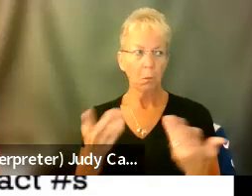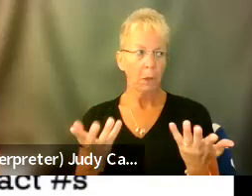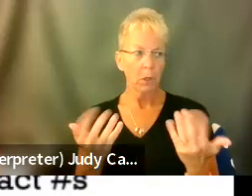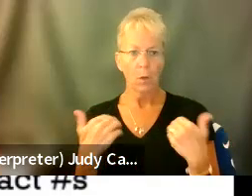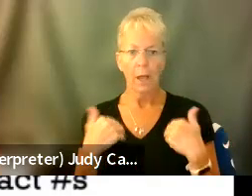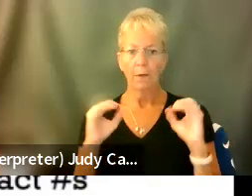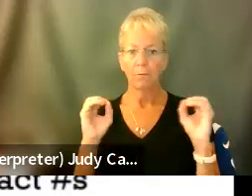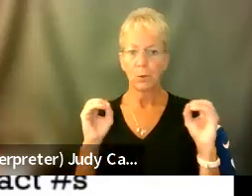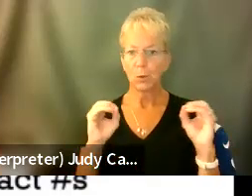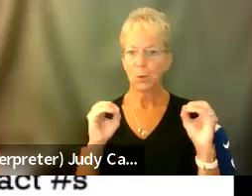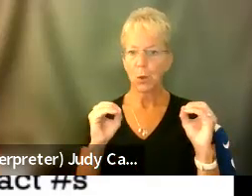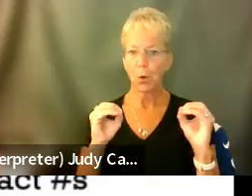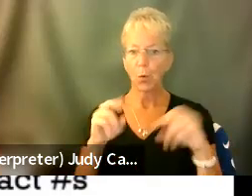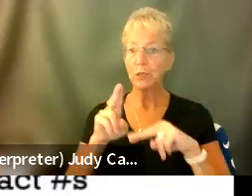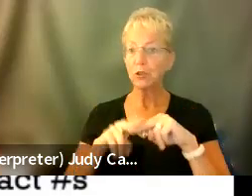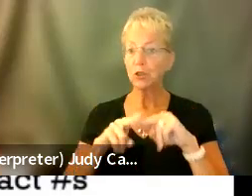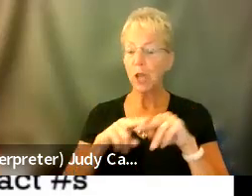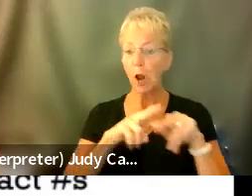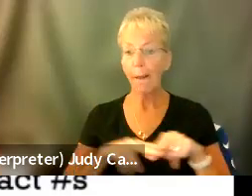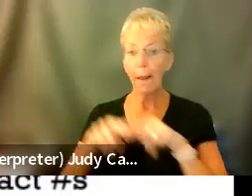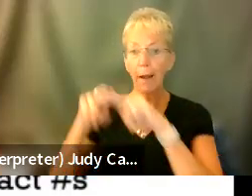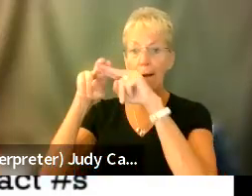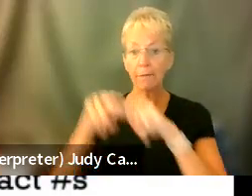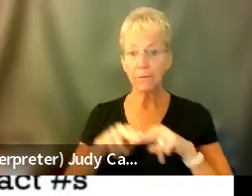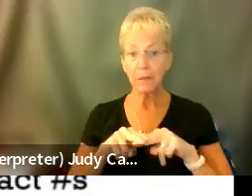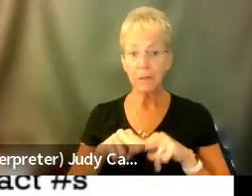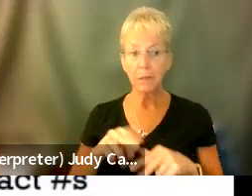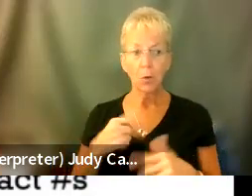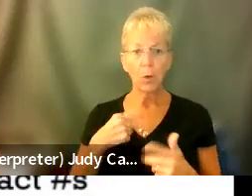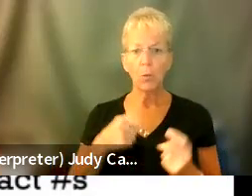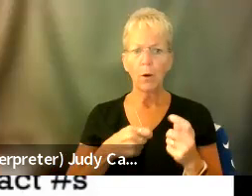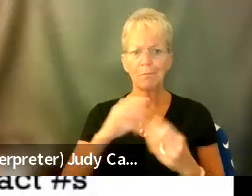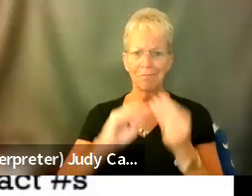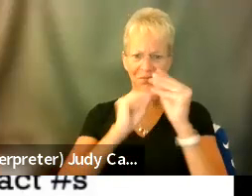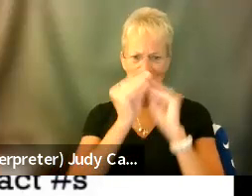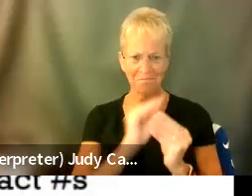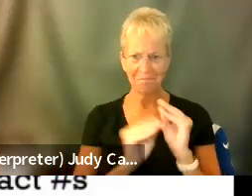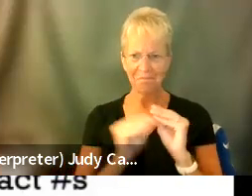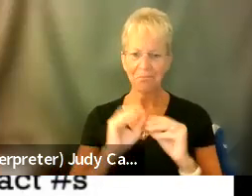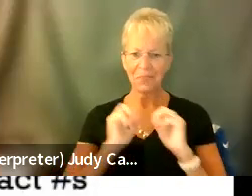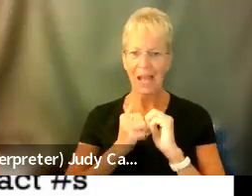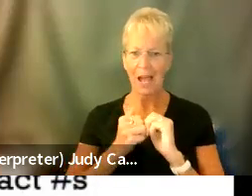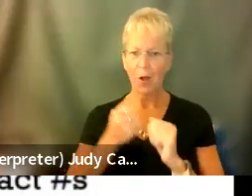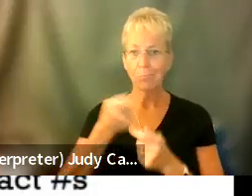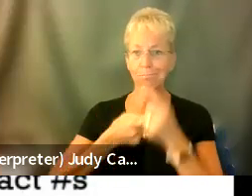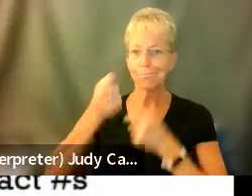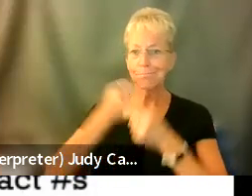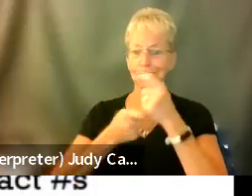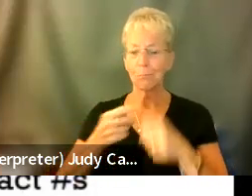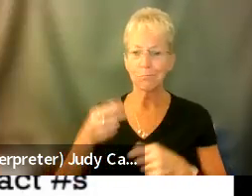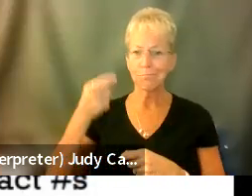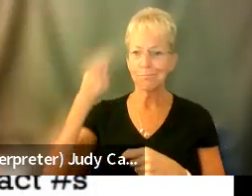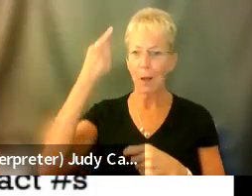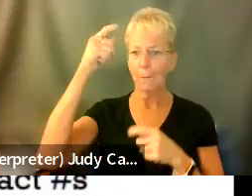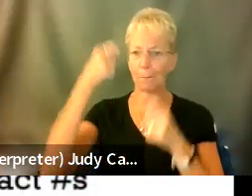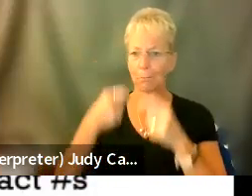the, uh, chairlift working, we were like jerry rigging different ways to get me things up to the second floor and